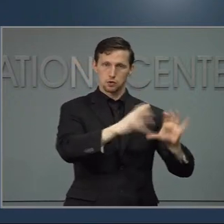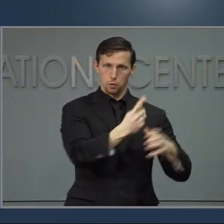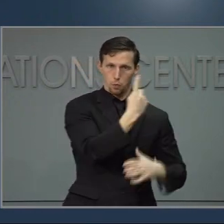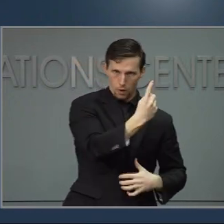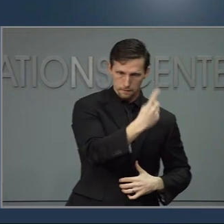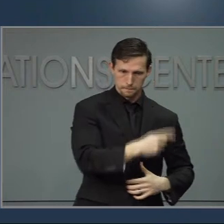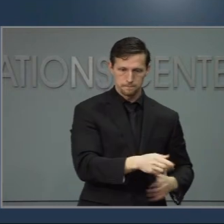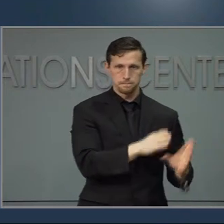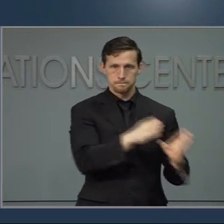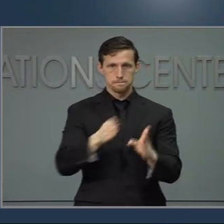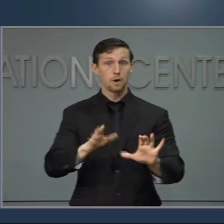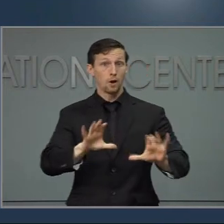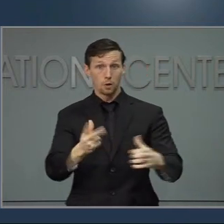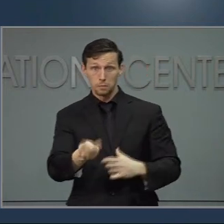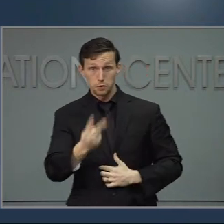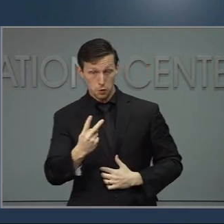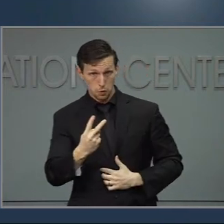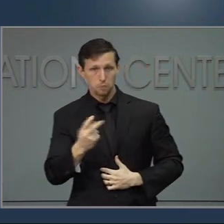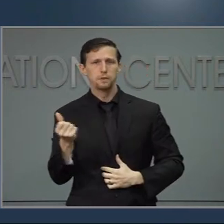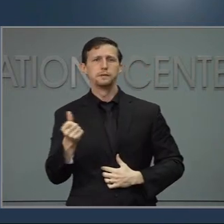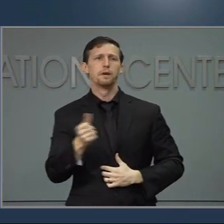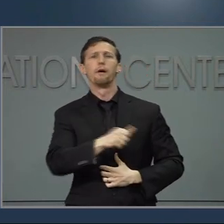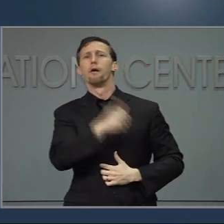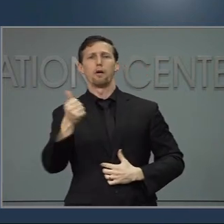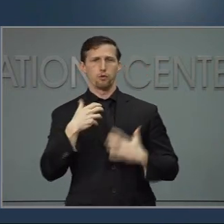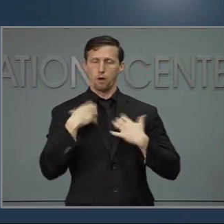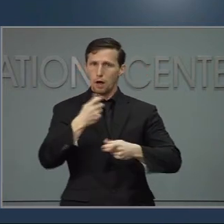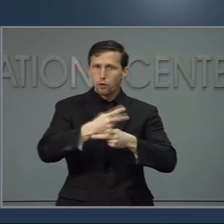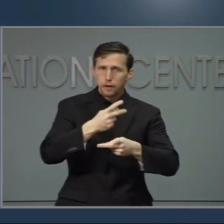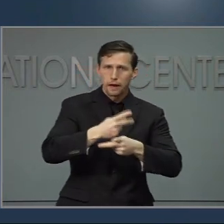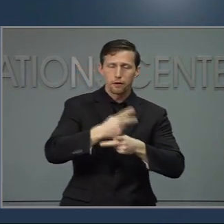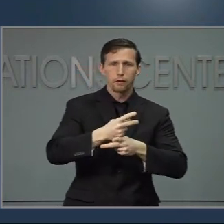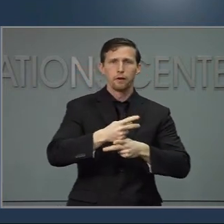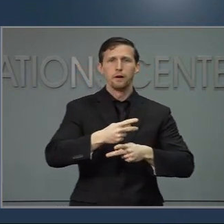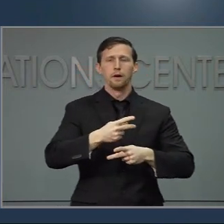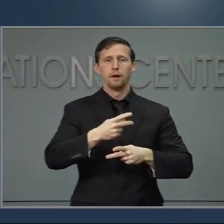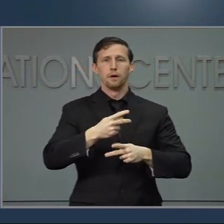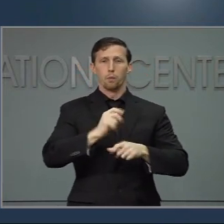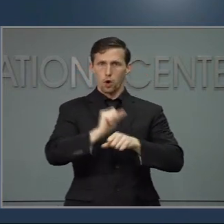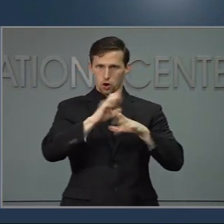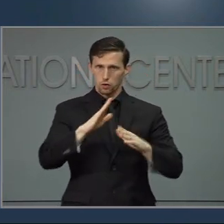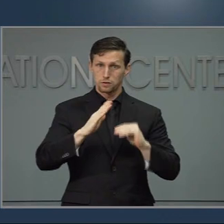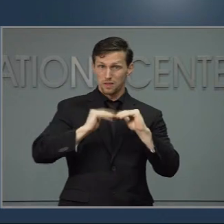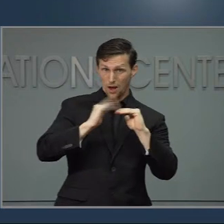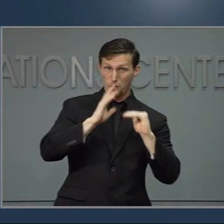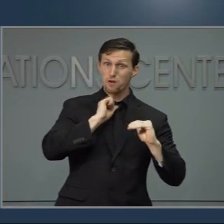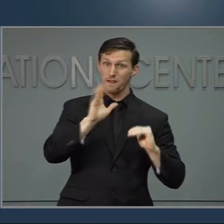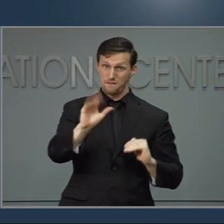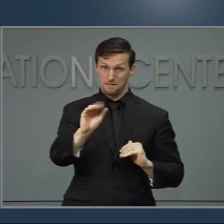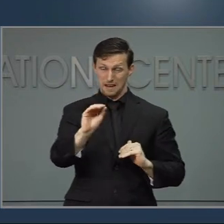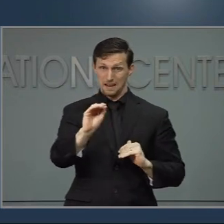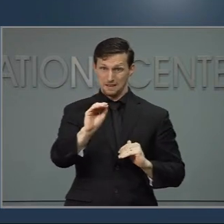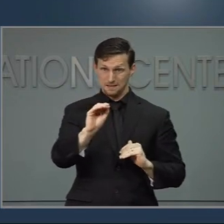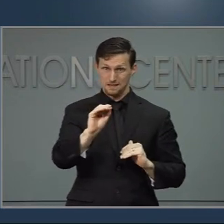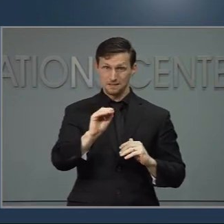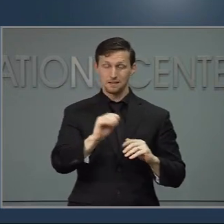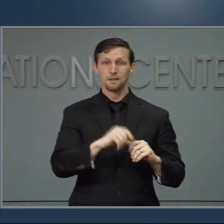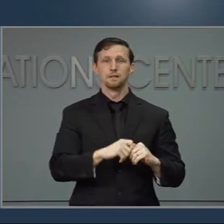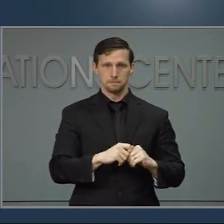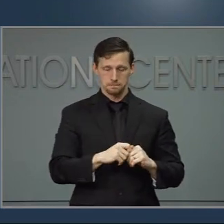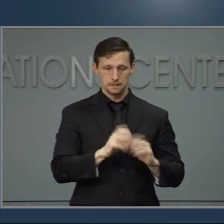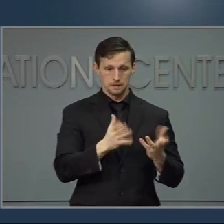workers and frontline essential workers who are 50 years or older. They'll be added in next.